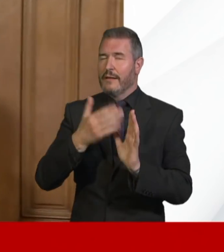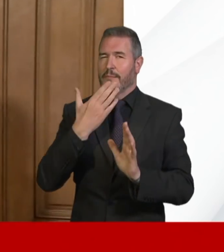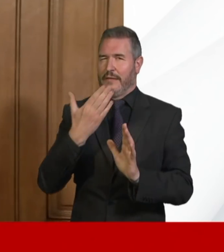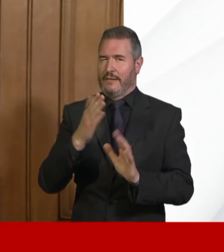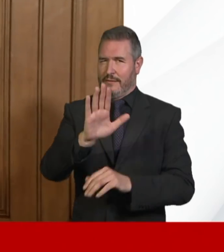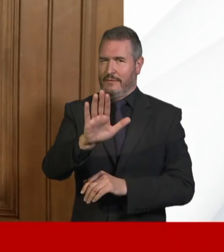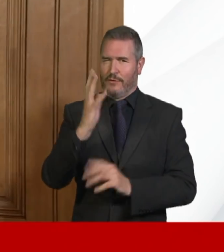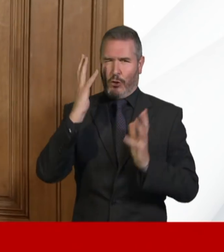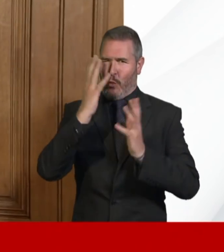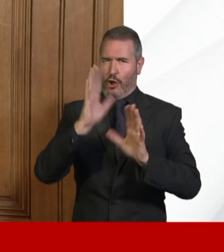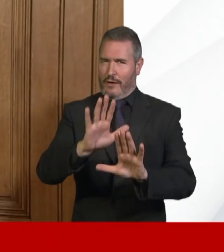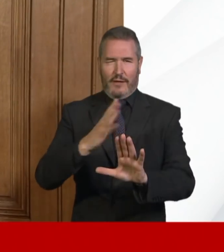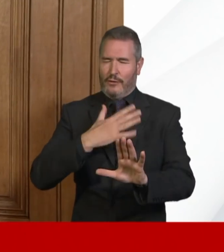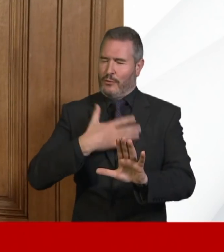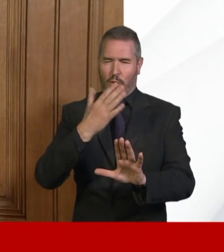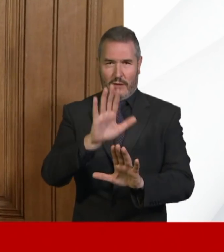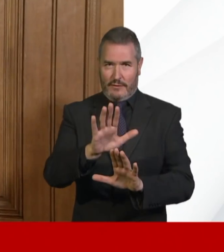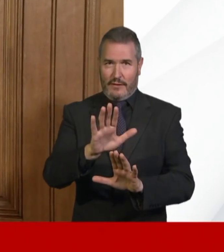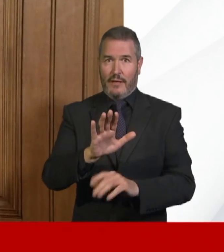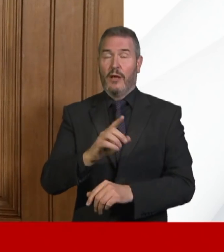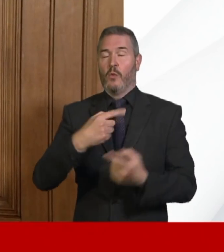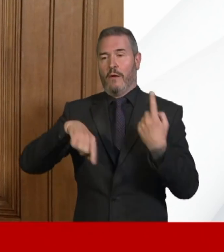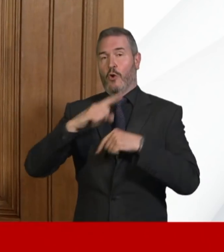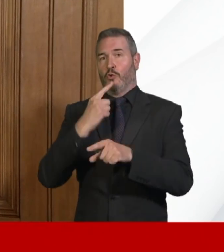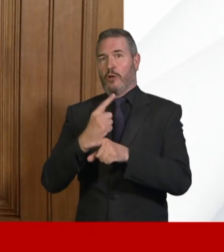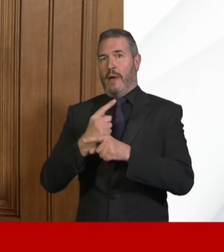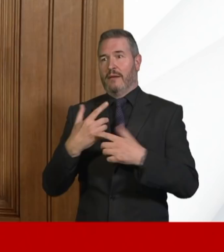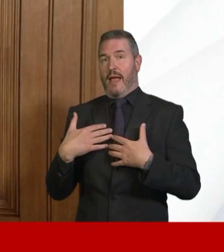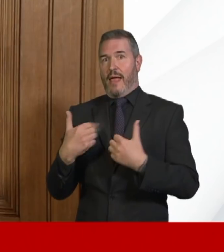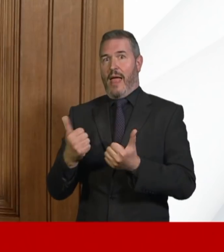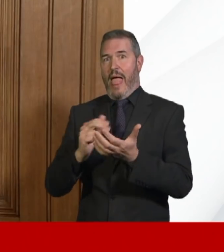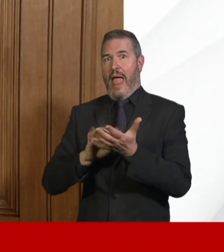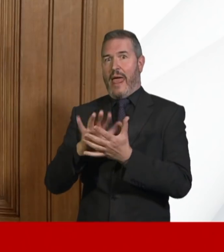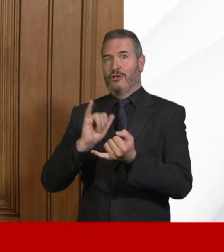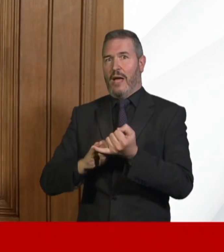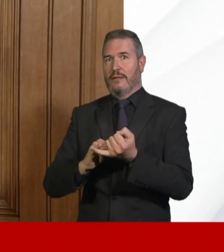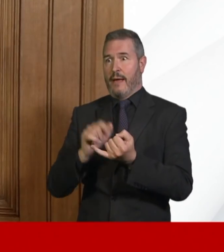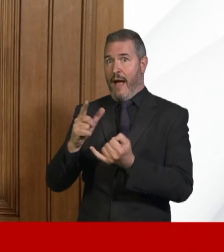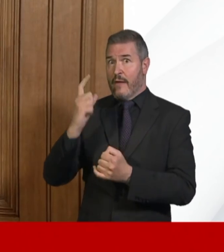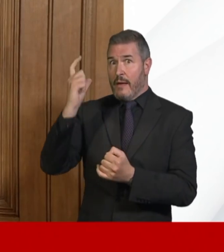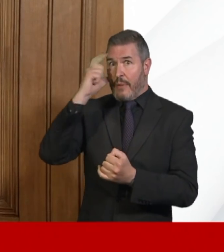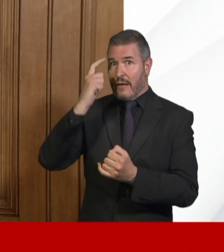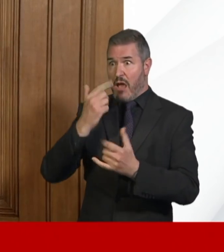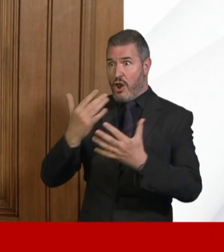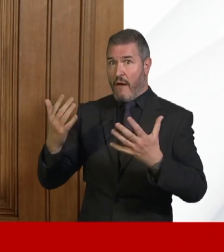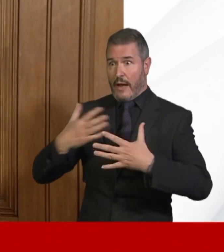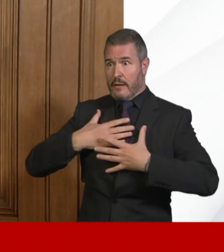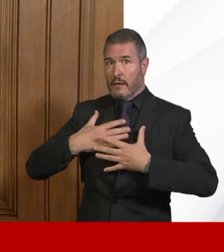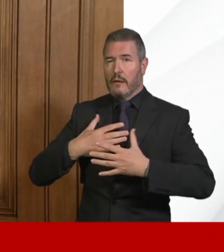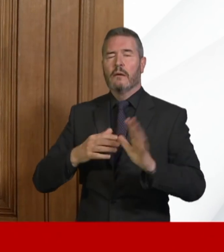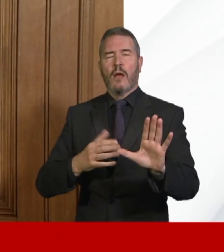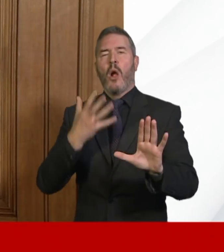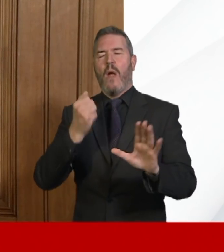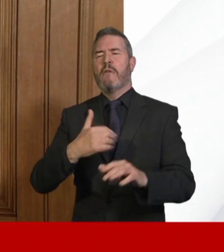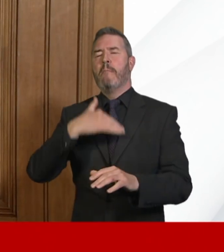because obviously we've talked a lot about the capacity of the NHS to manage the number of people flowing through. We have plenty of